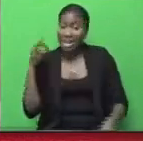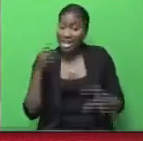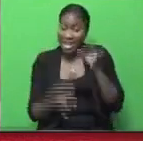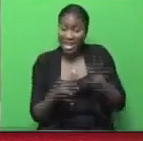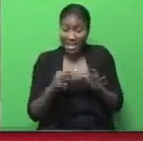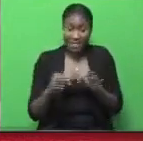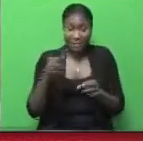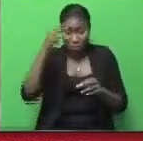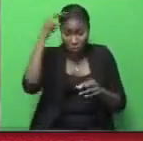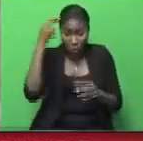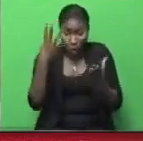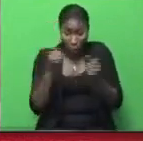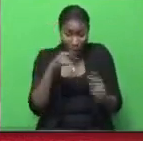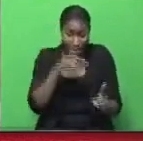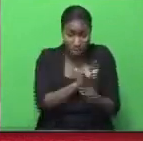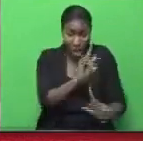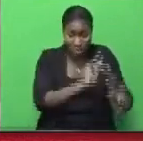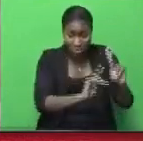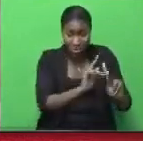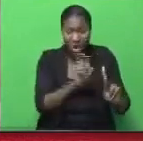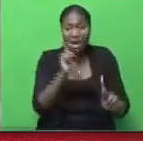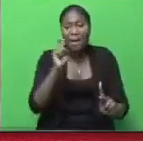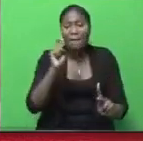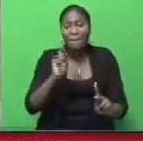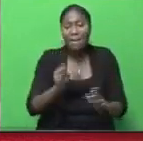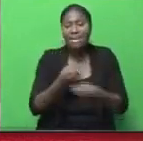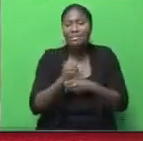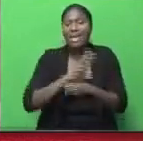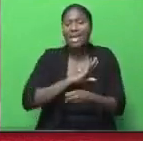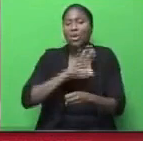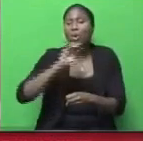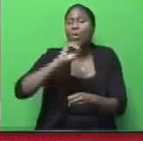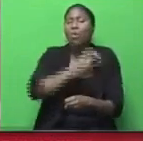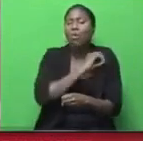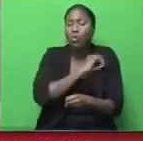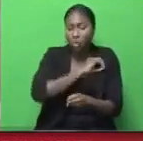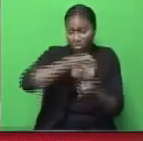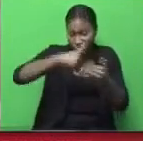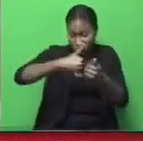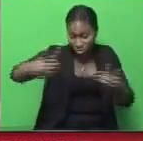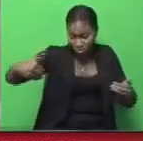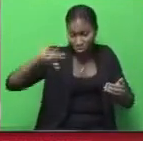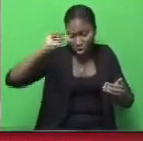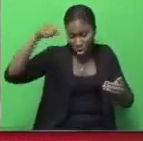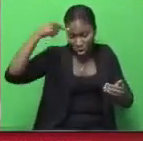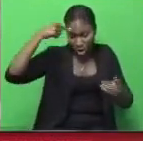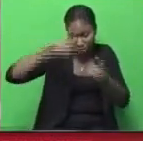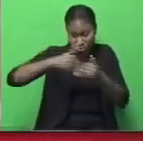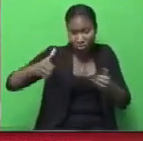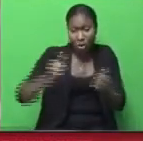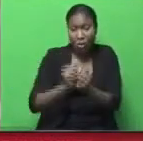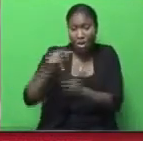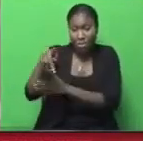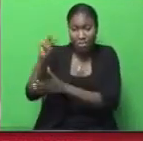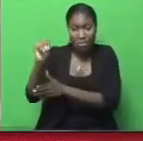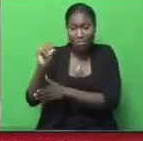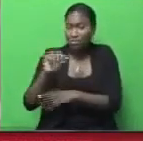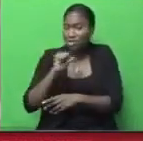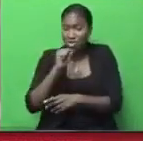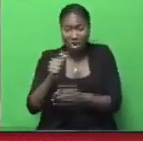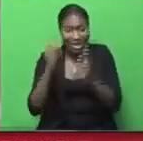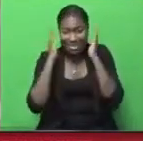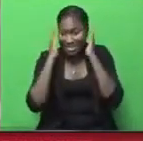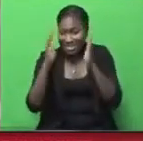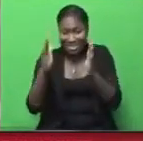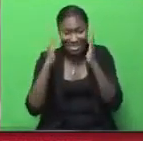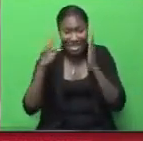wants to bully, he will have to form a cabinet of his no own. Well, you, my colleagues of the PNM, did not listen to the